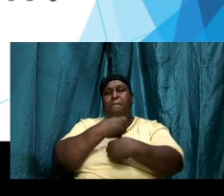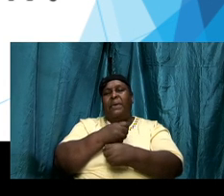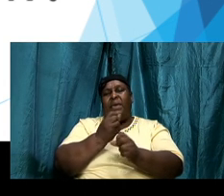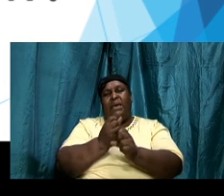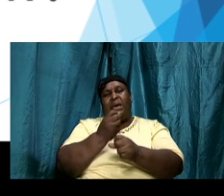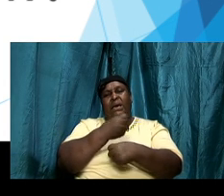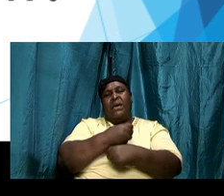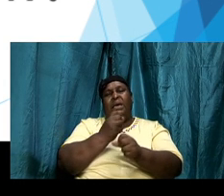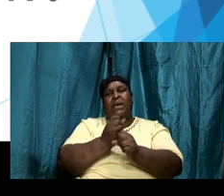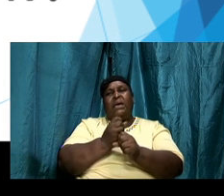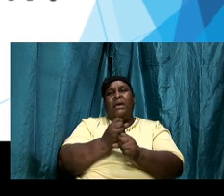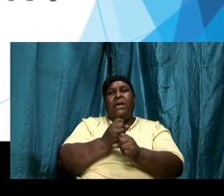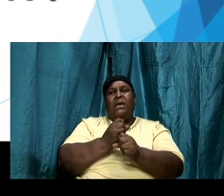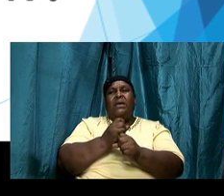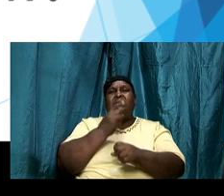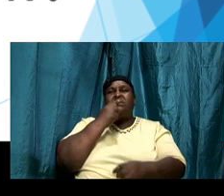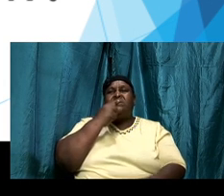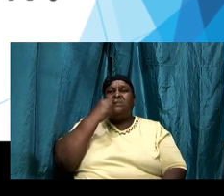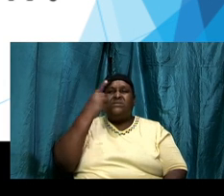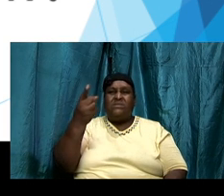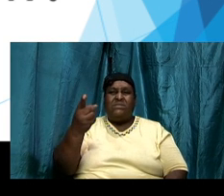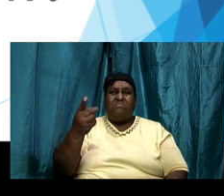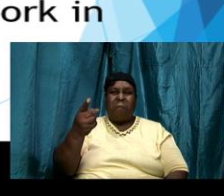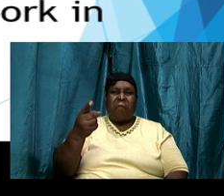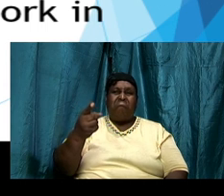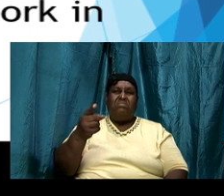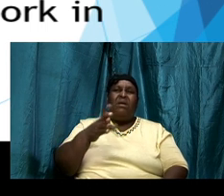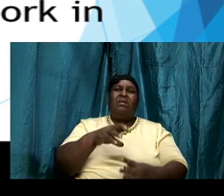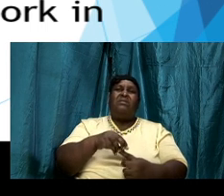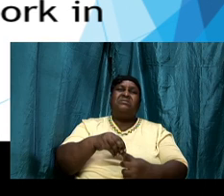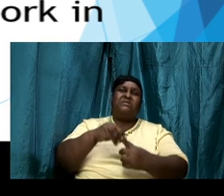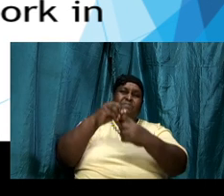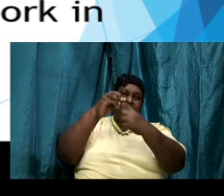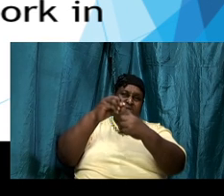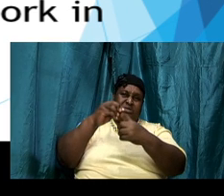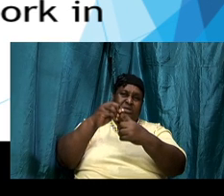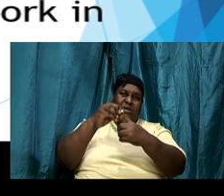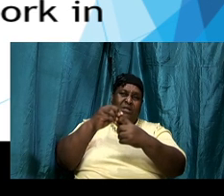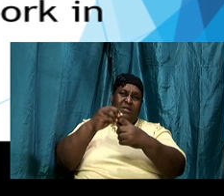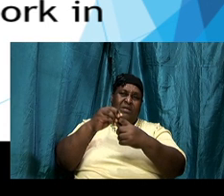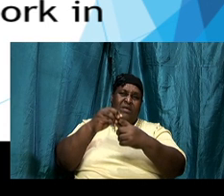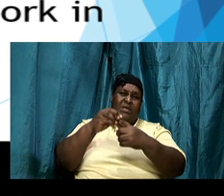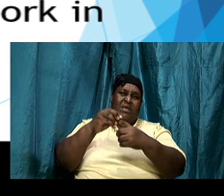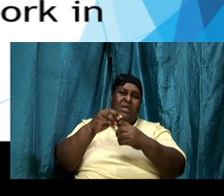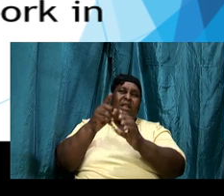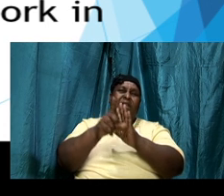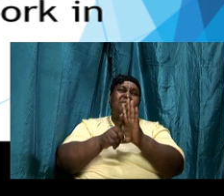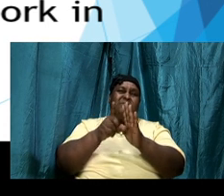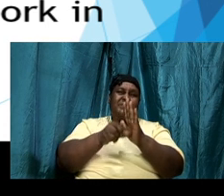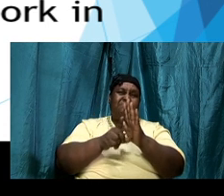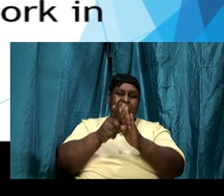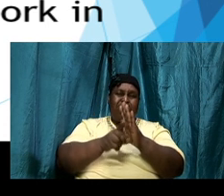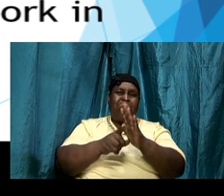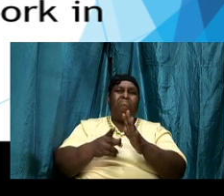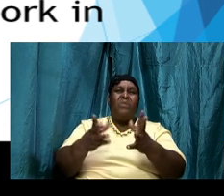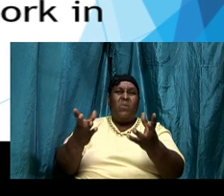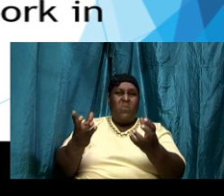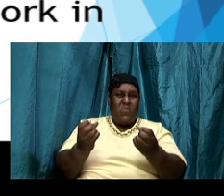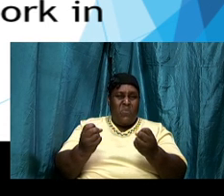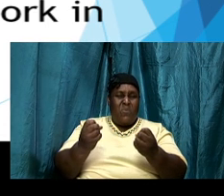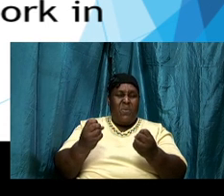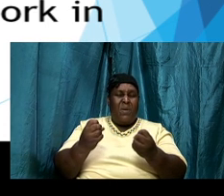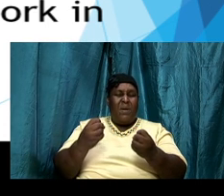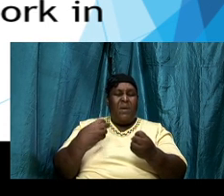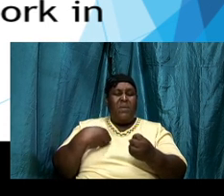be clear on a particular matter let's go back to the slide before I want to allow us to be